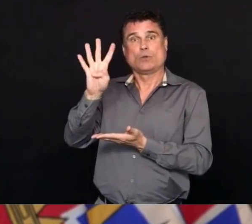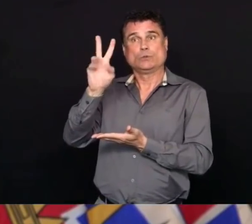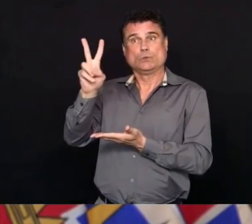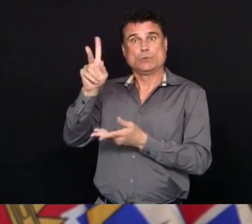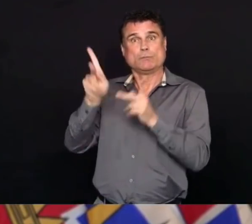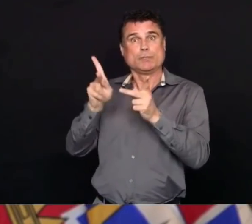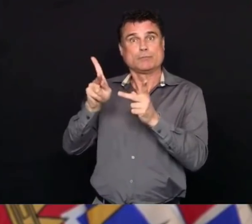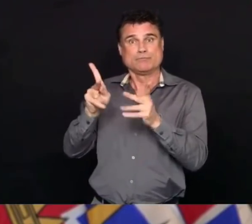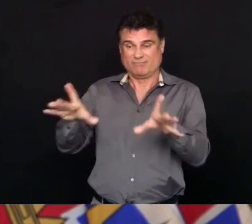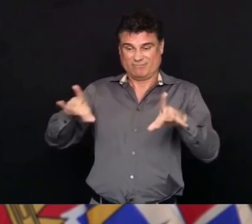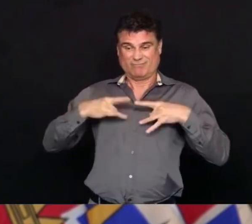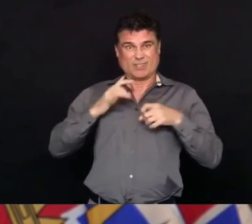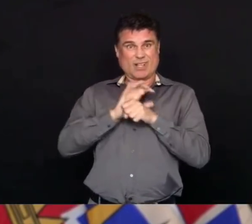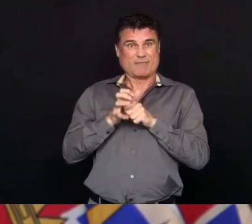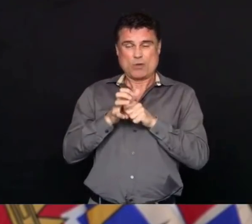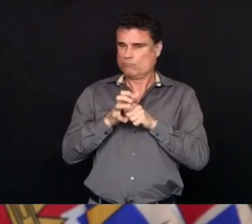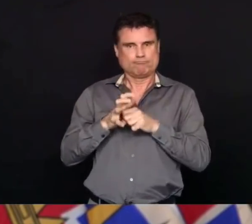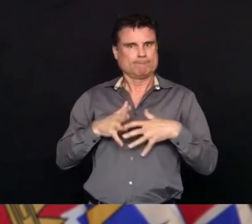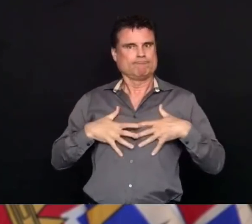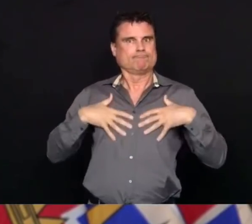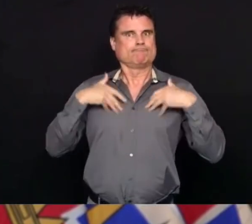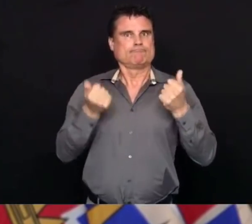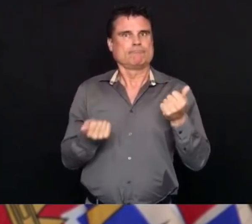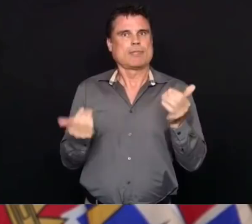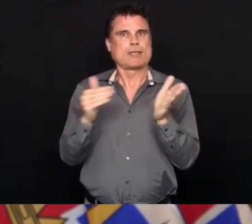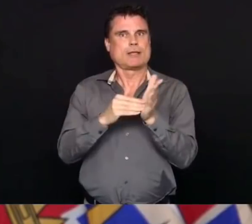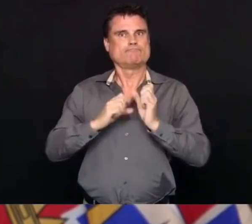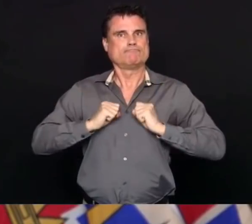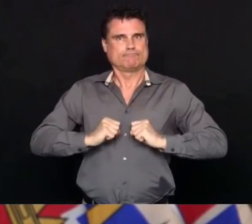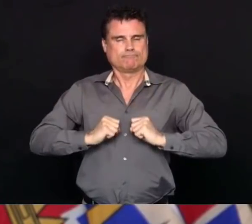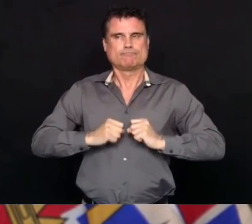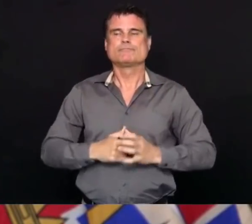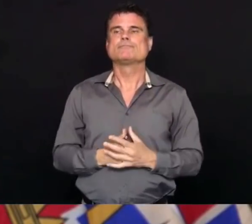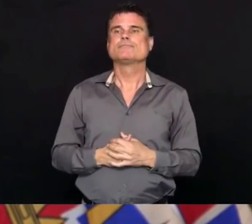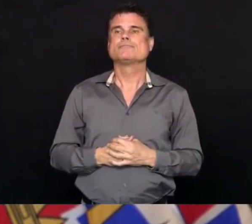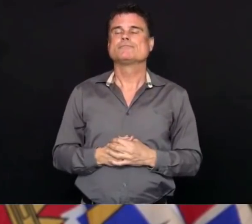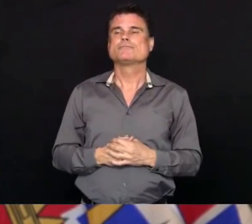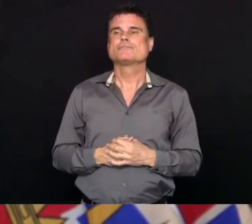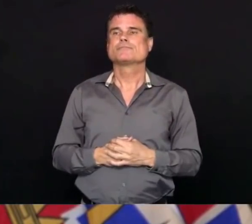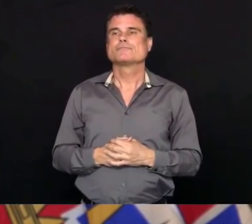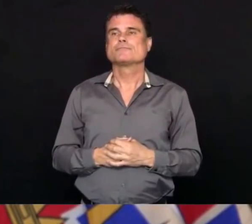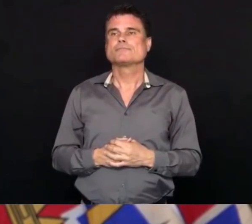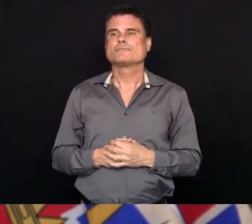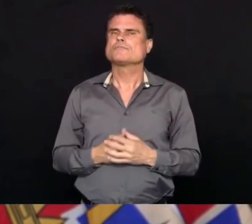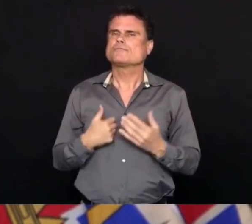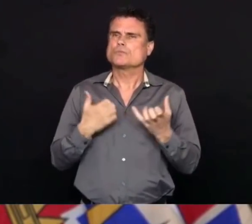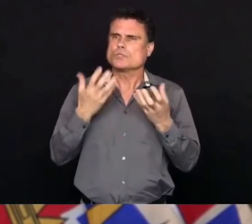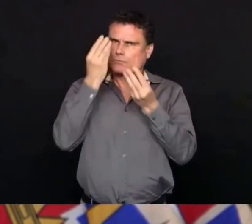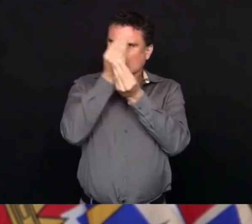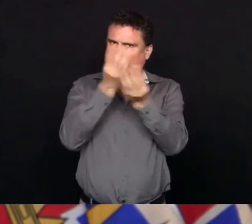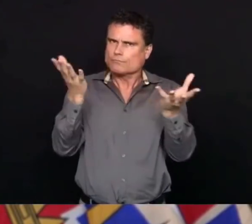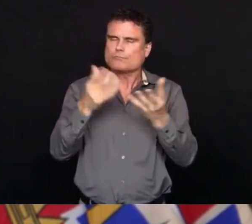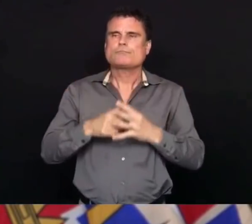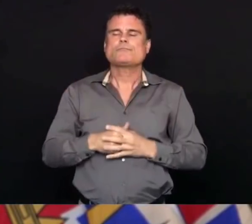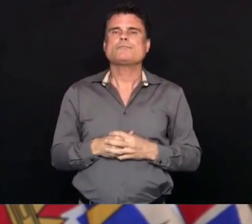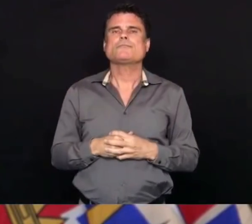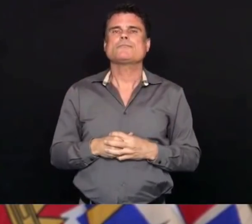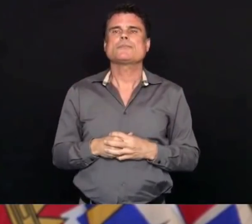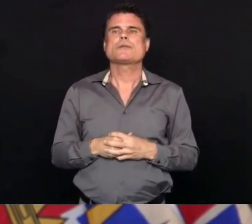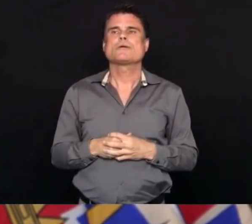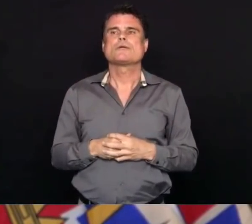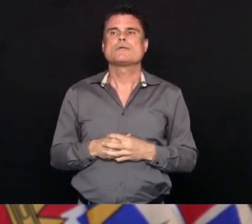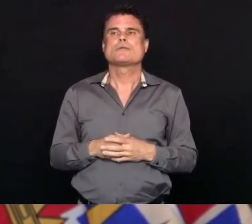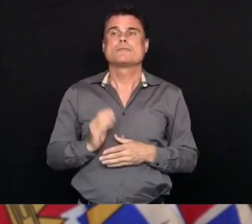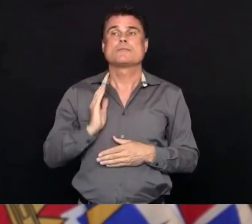little bit about the pandemic response and want to thank a number of people who have been really actively engaged in